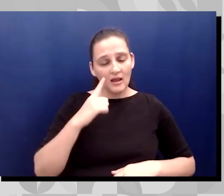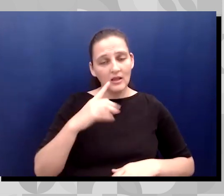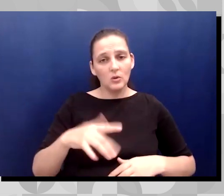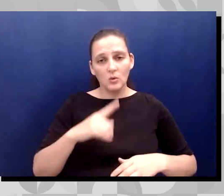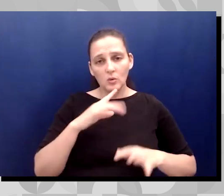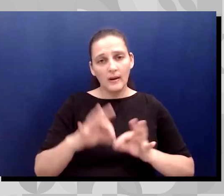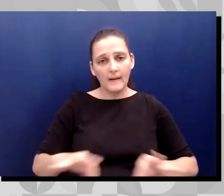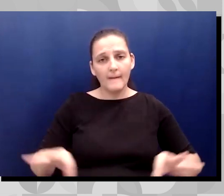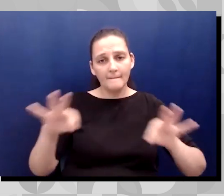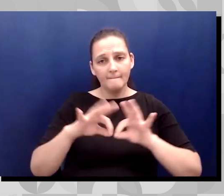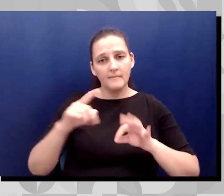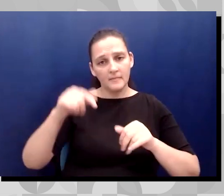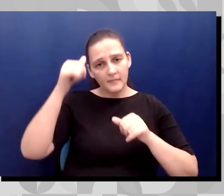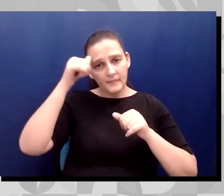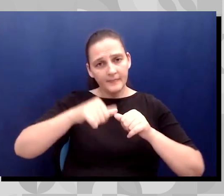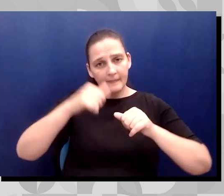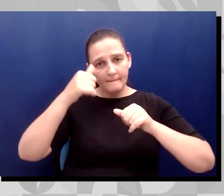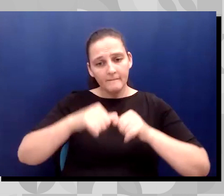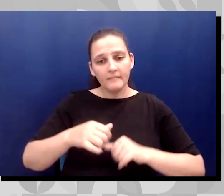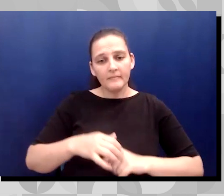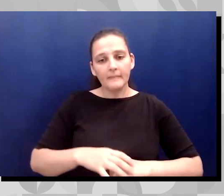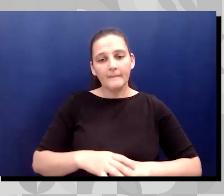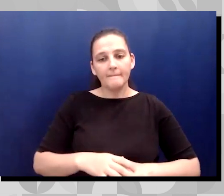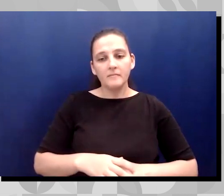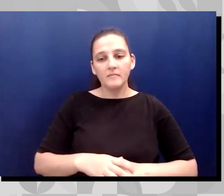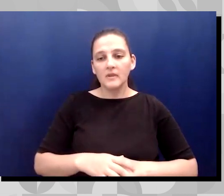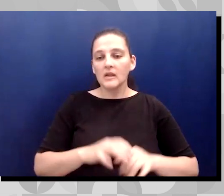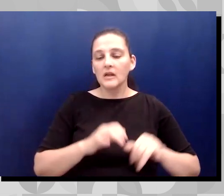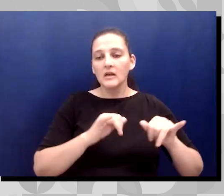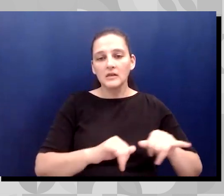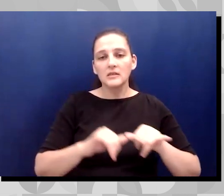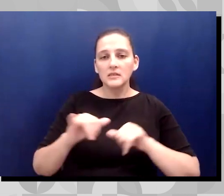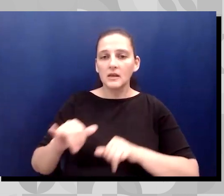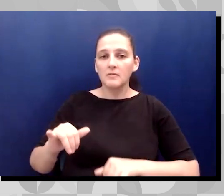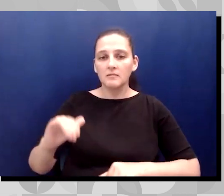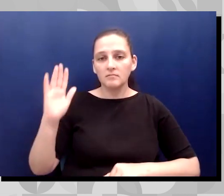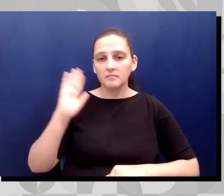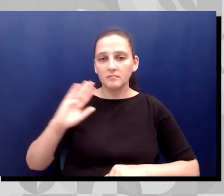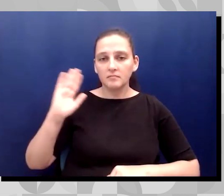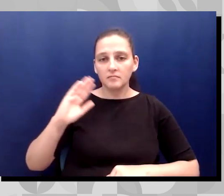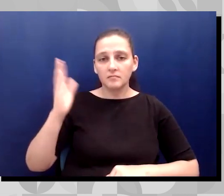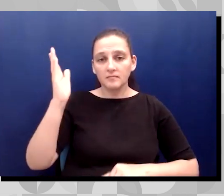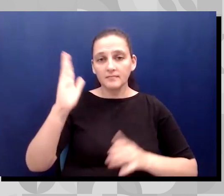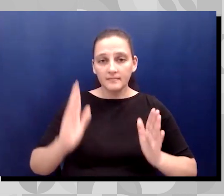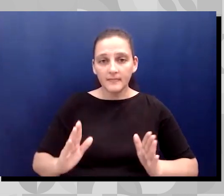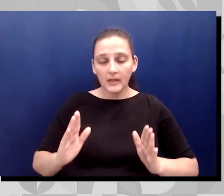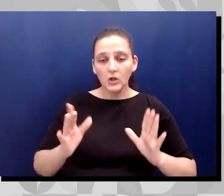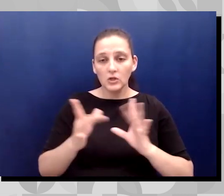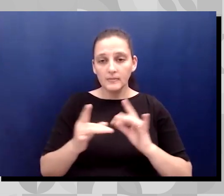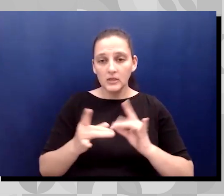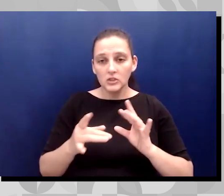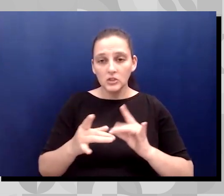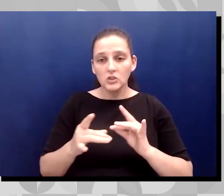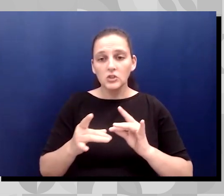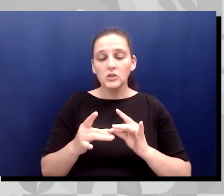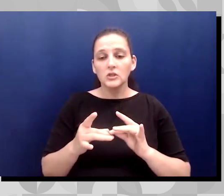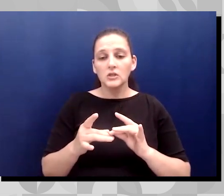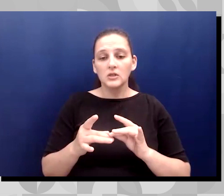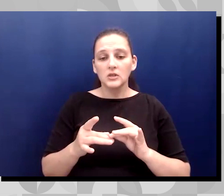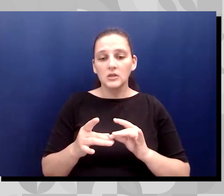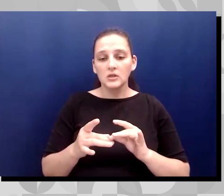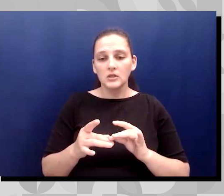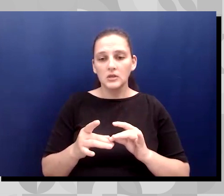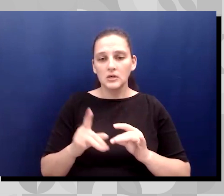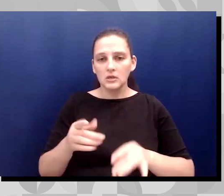Um, and just like previous, uh, speakers mentioned in increasing or improving your, your